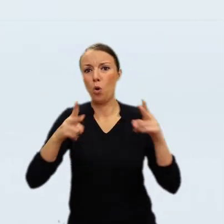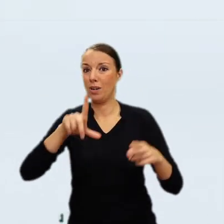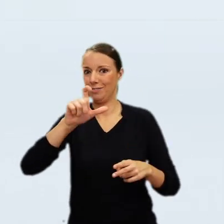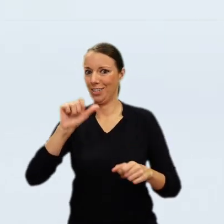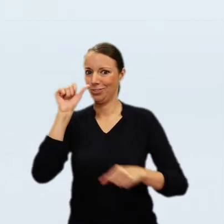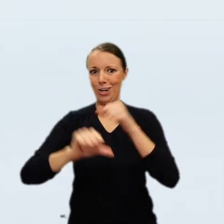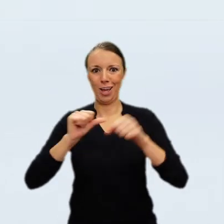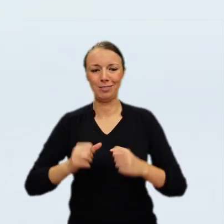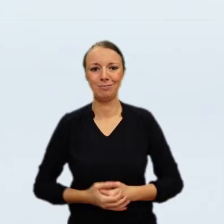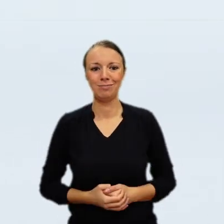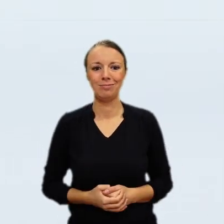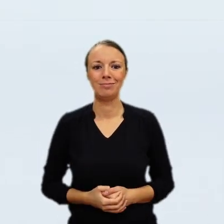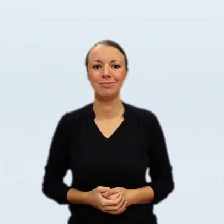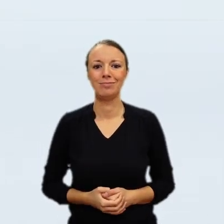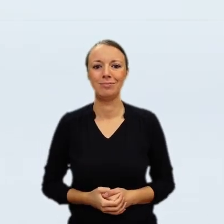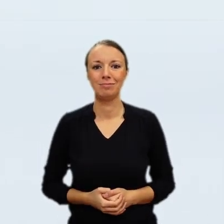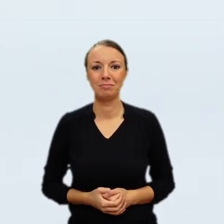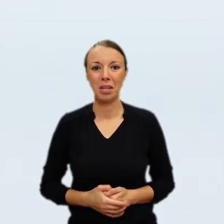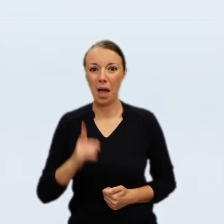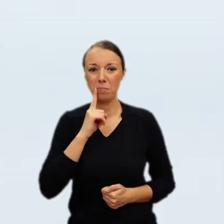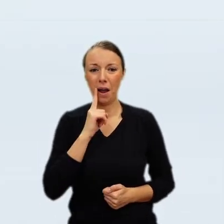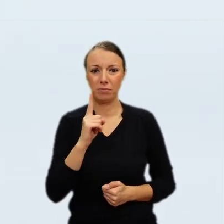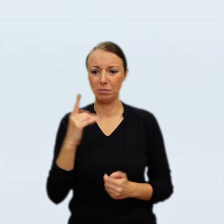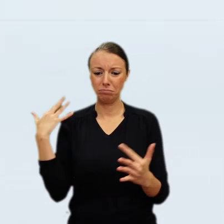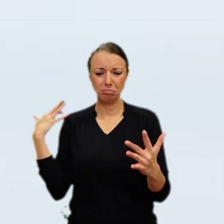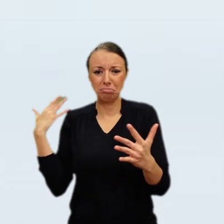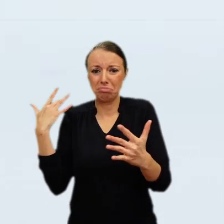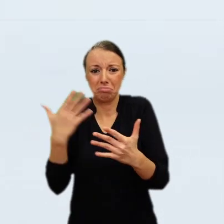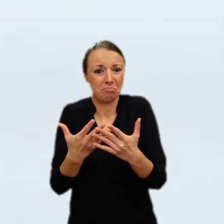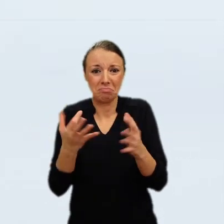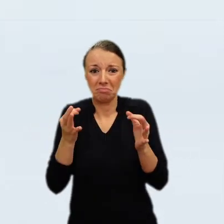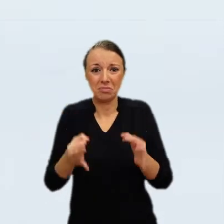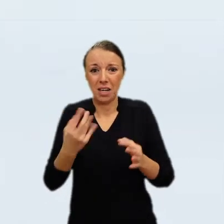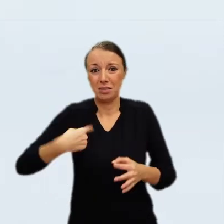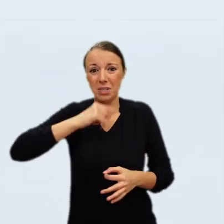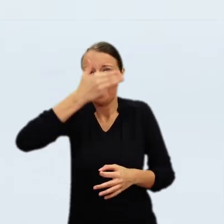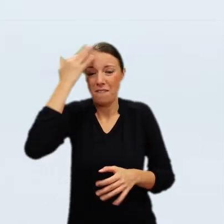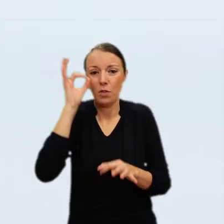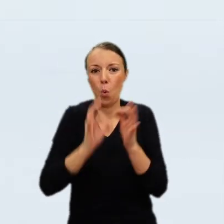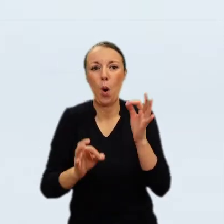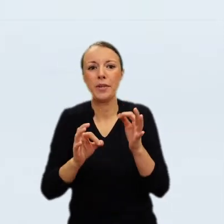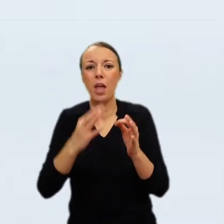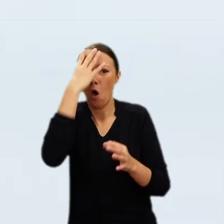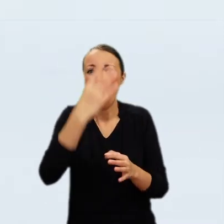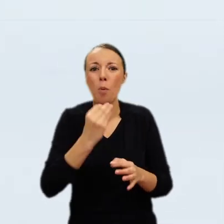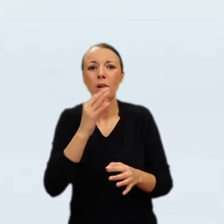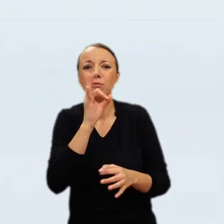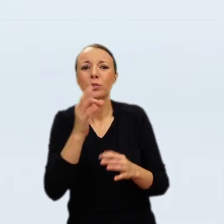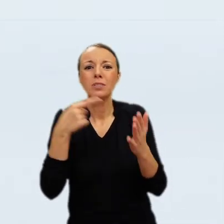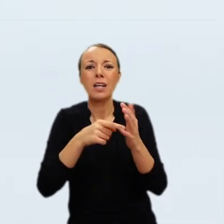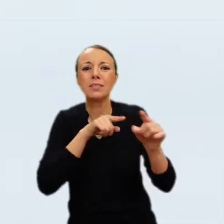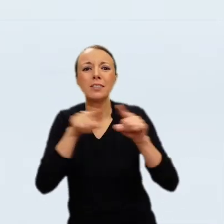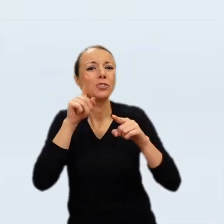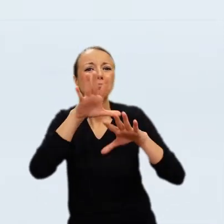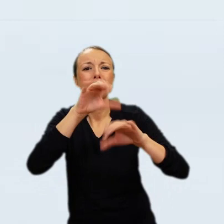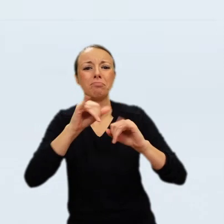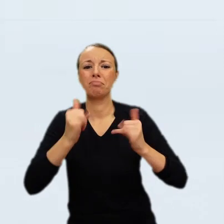patriots, poets, and artists in Poland, for the past century, that same painting has inspired generations in the United States and in